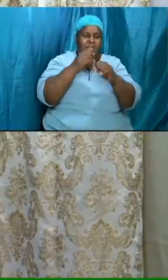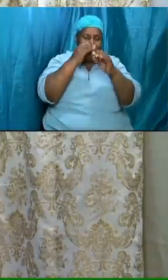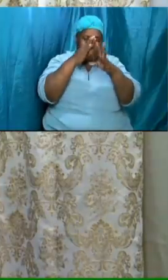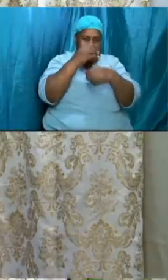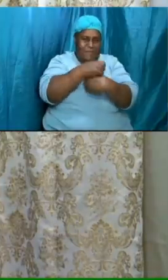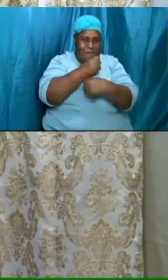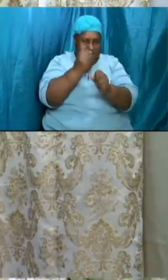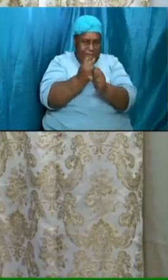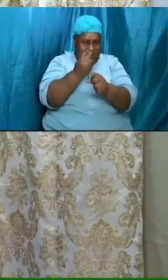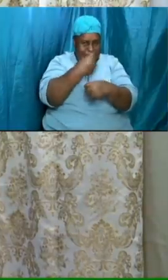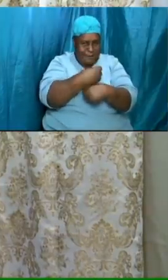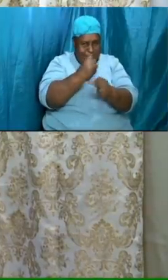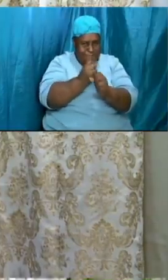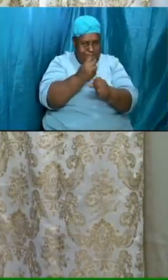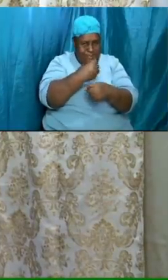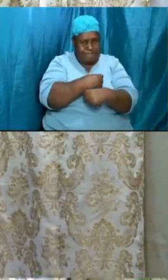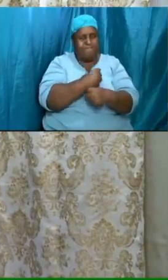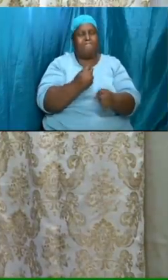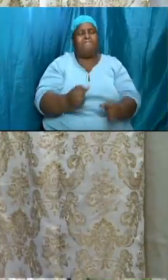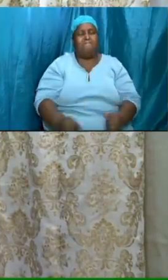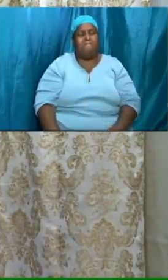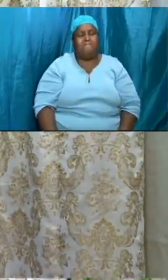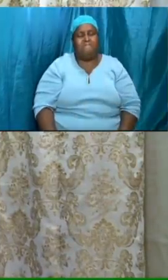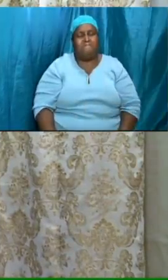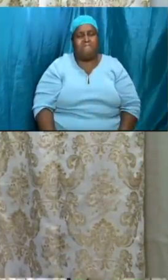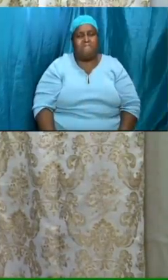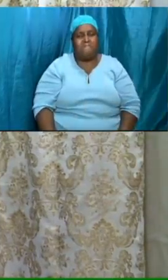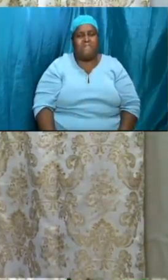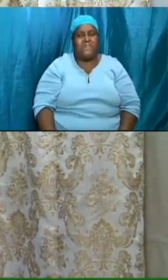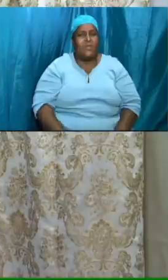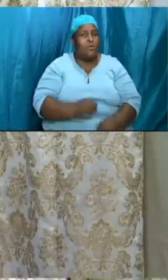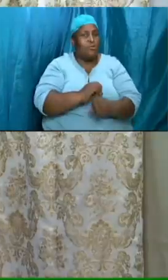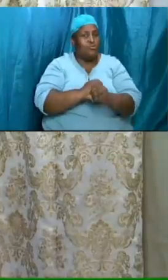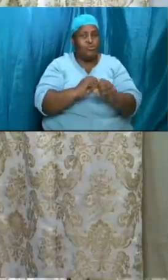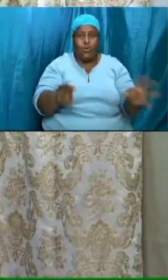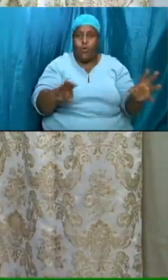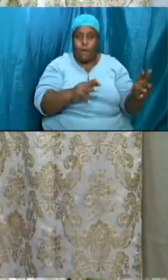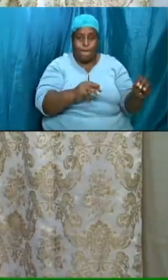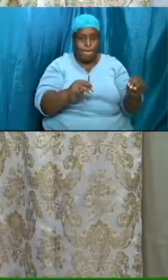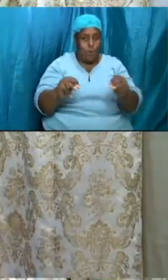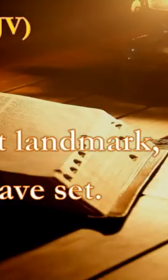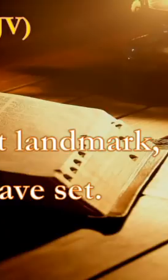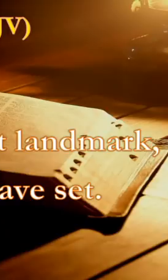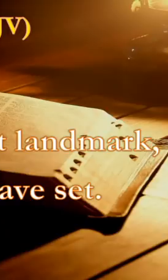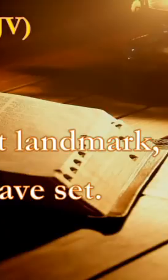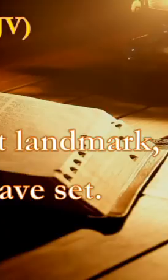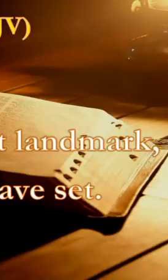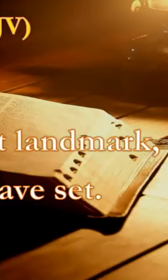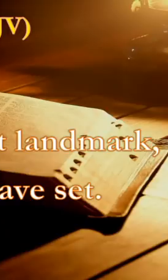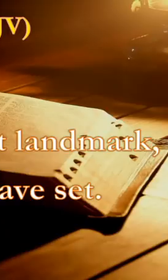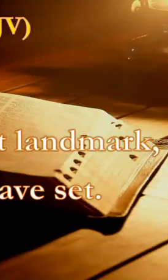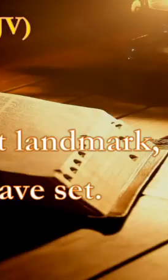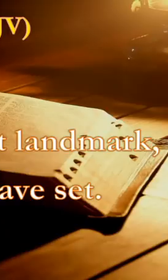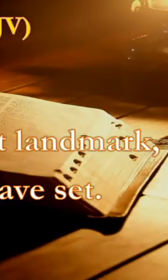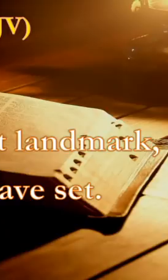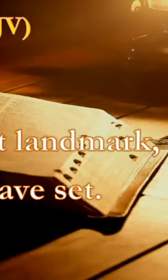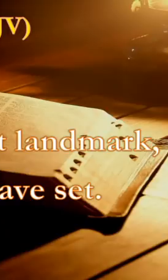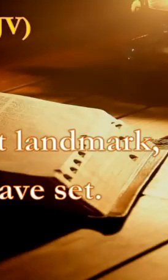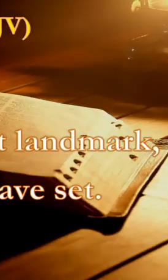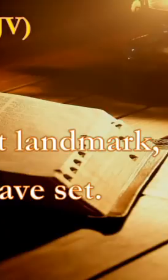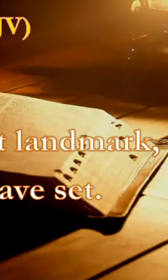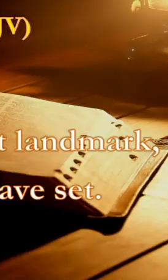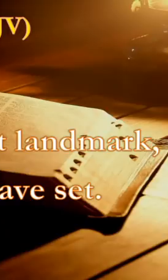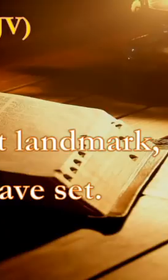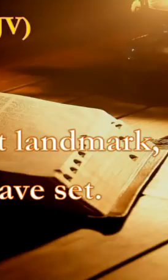remove not the ancient landmark which thy fathers have said proverbs chapter